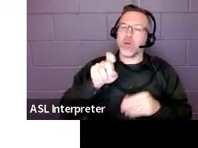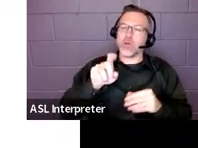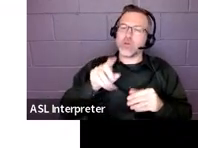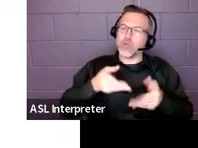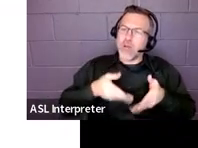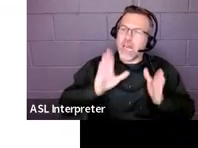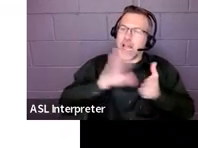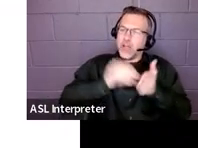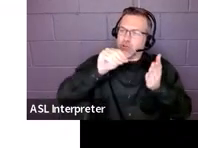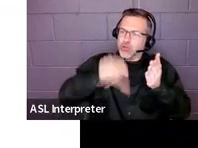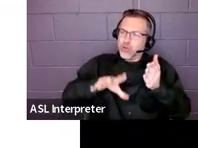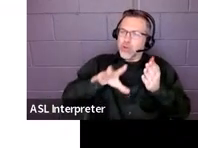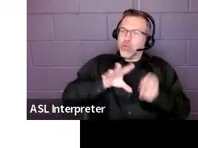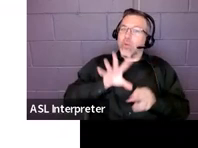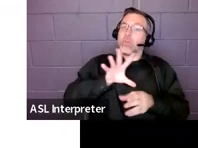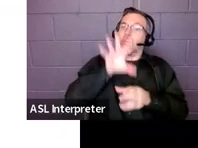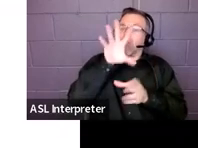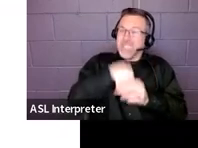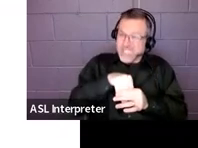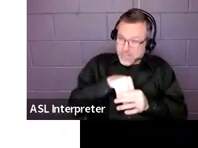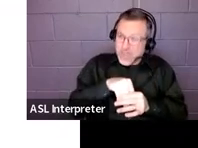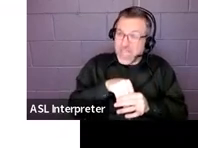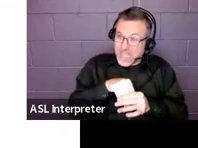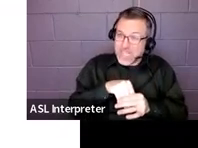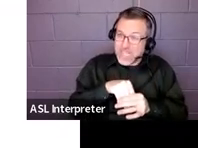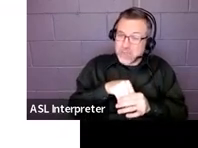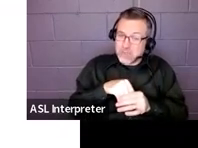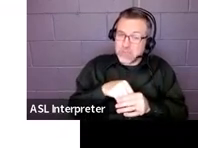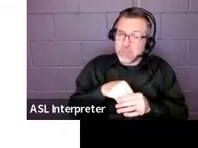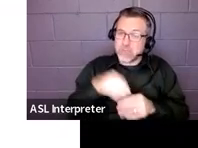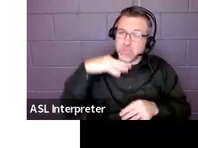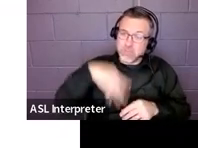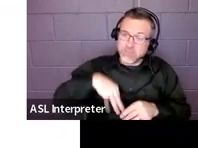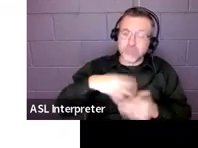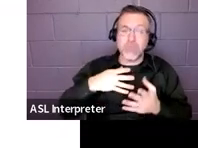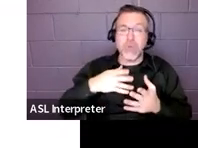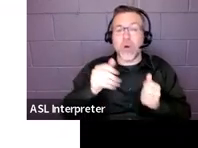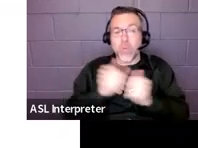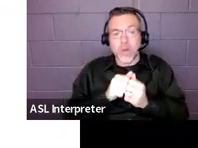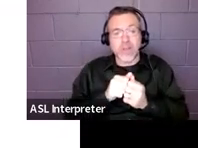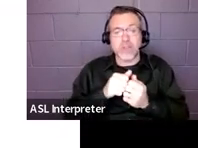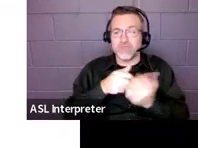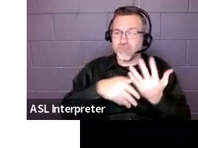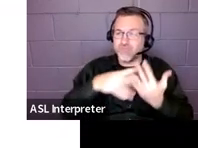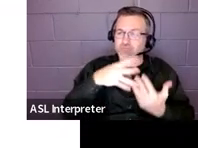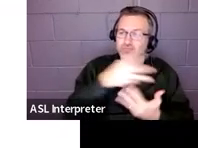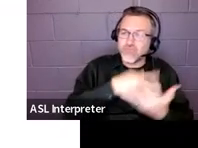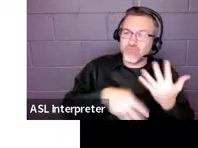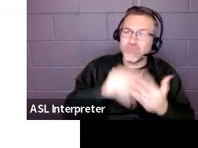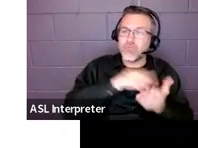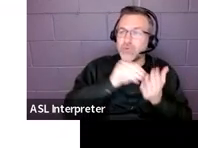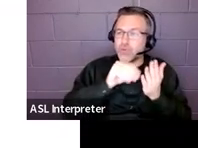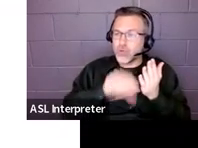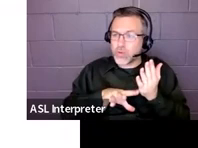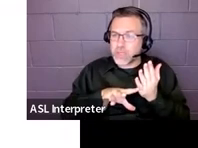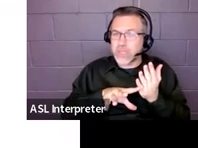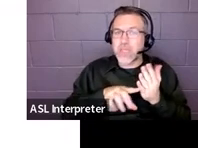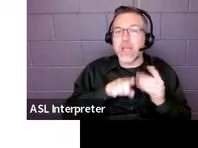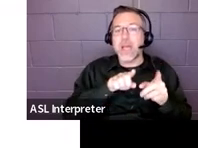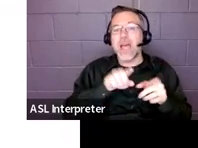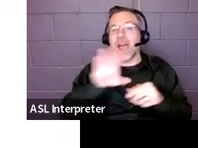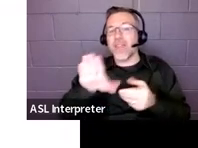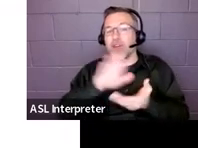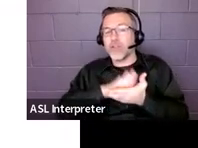participate meaningful and productively with the other students in a classroom and their school learning experiences.